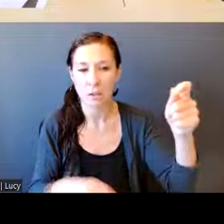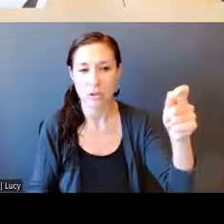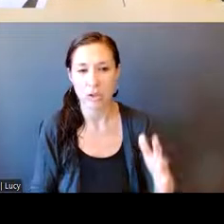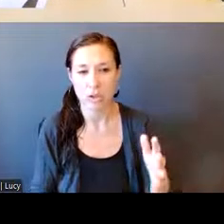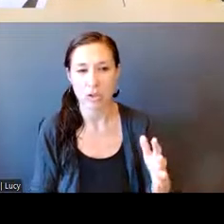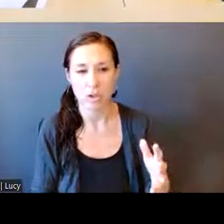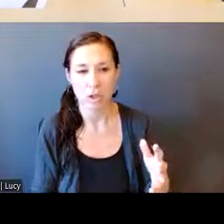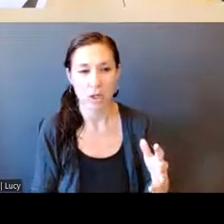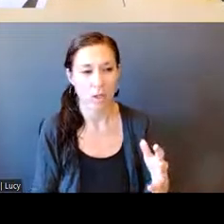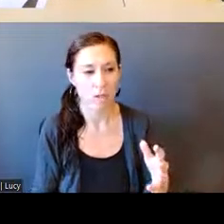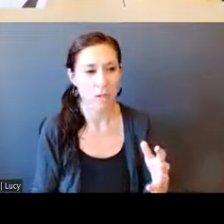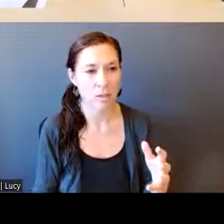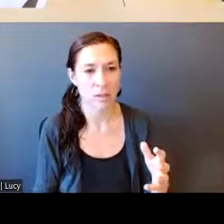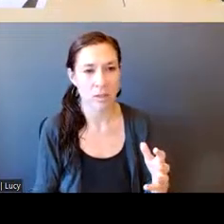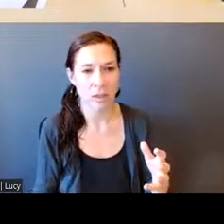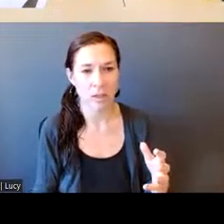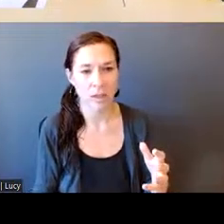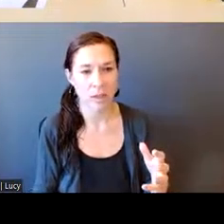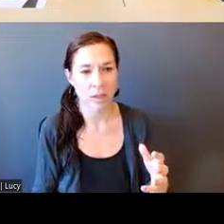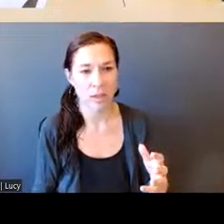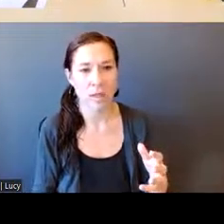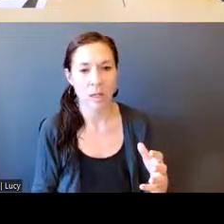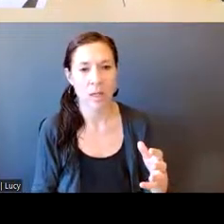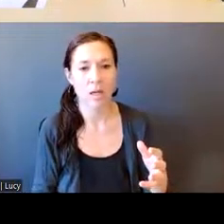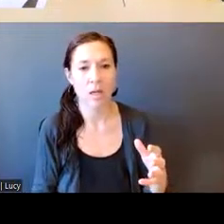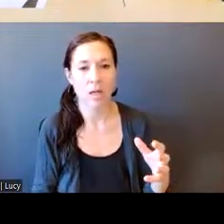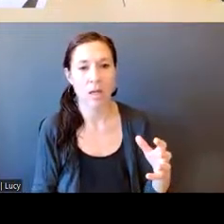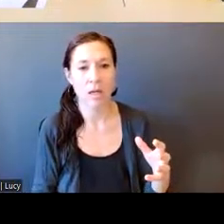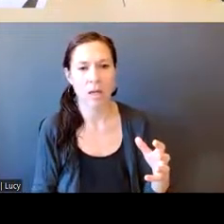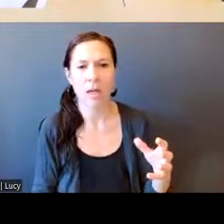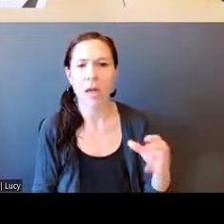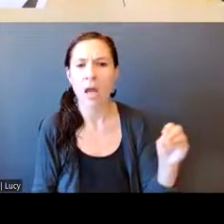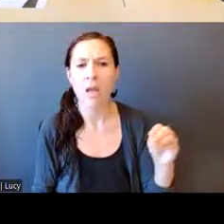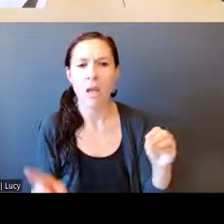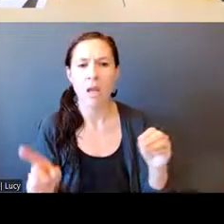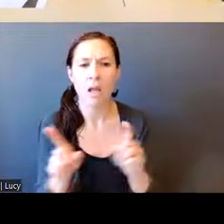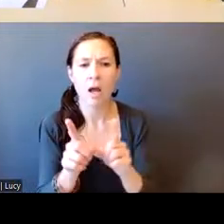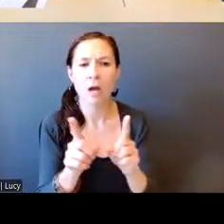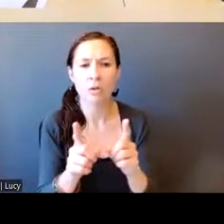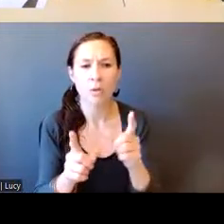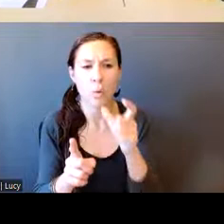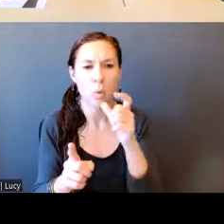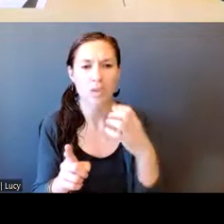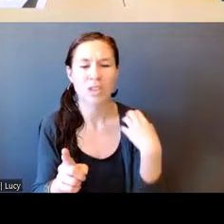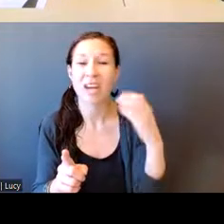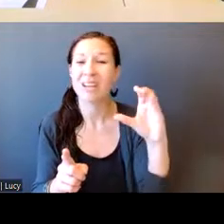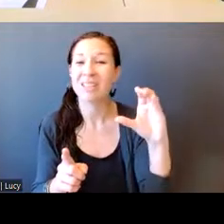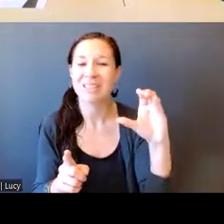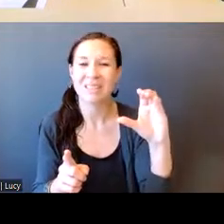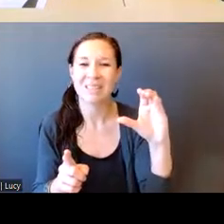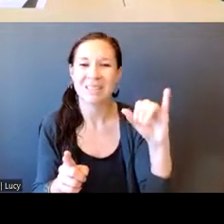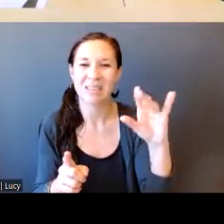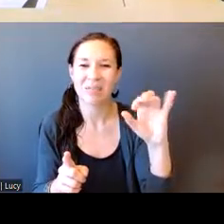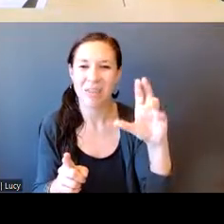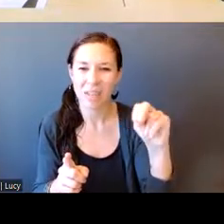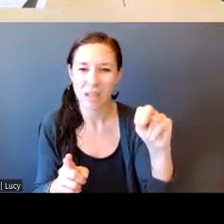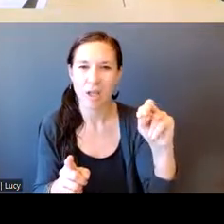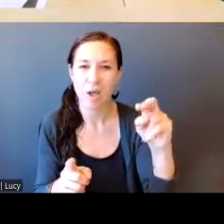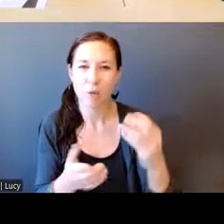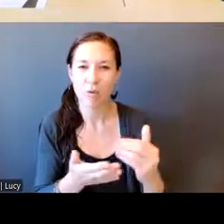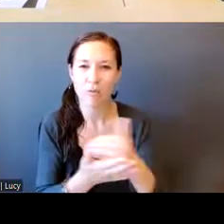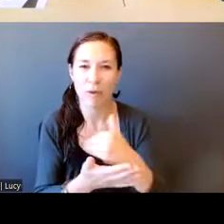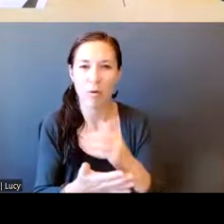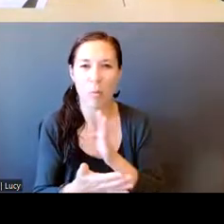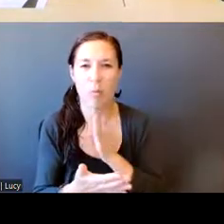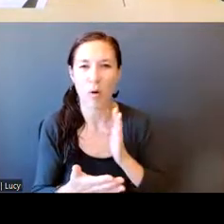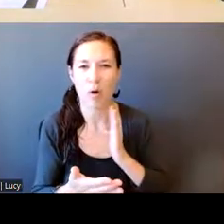Peter Alvarez. The three of us make up the commission. So, before I go any deeper, wanted to